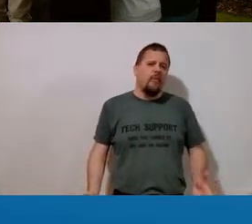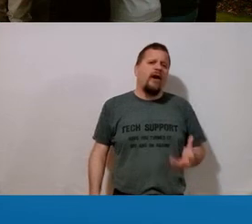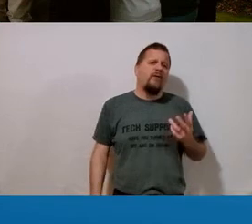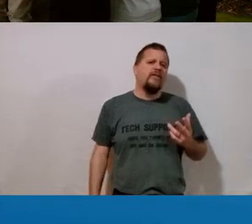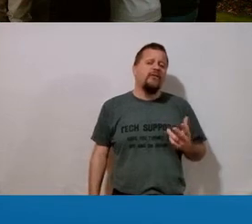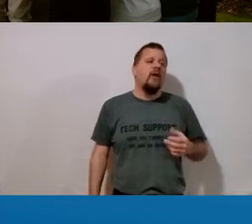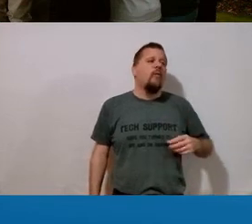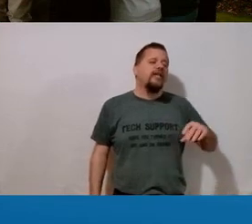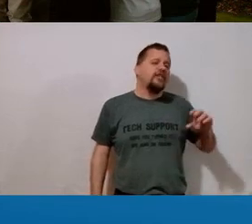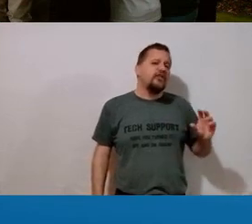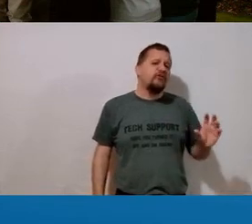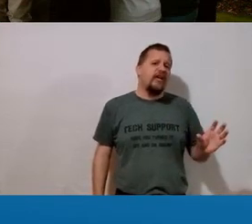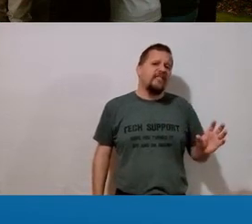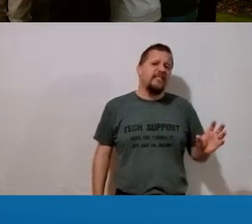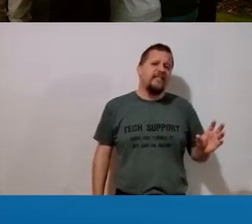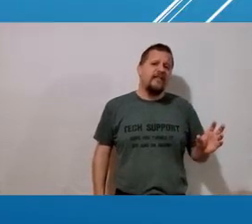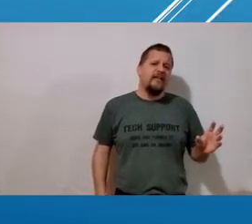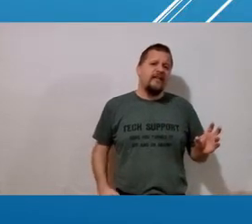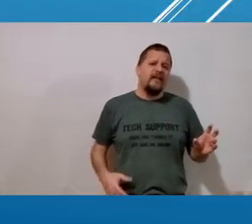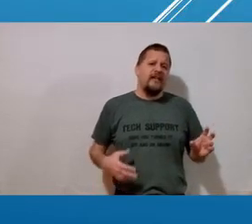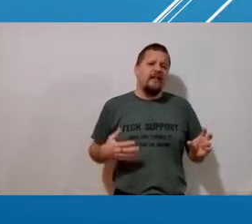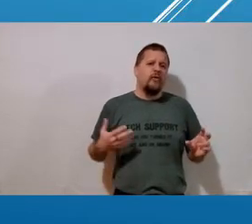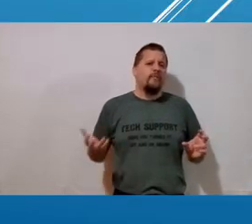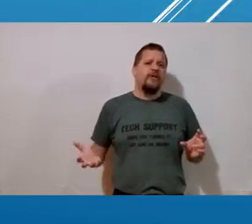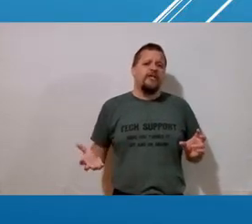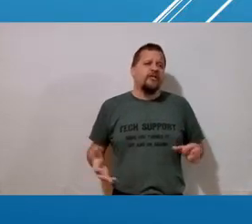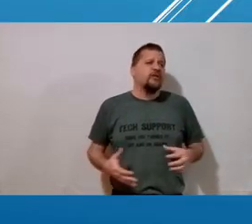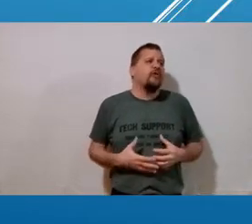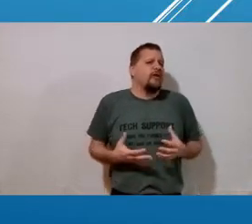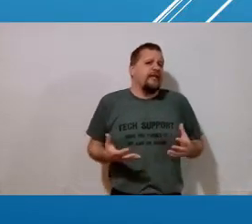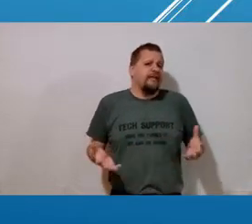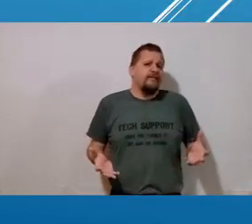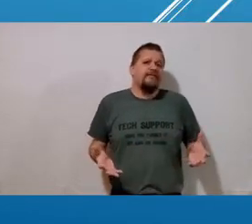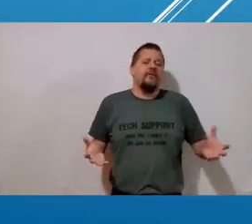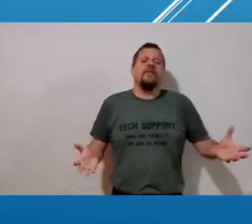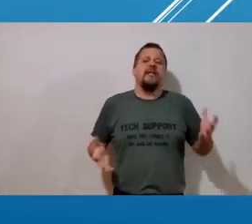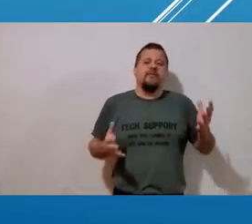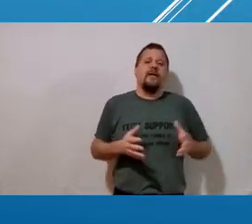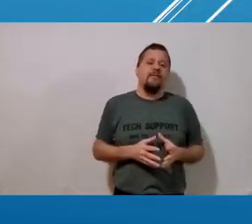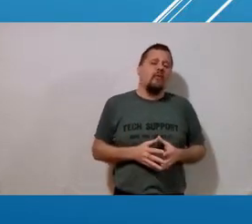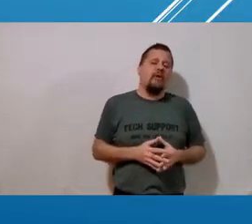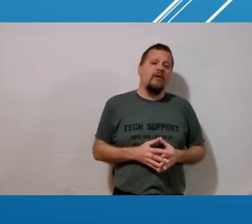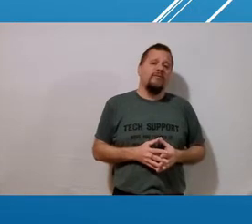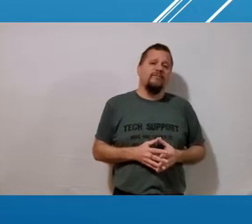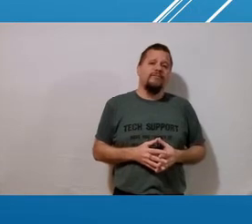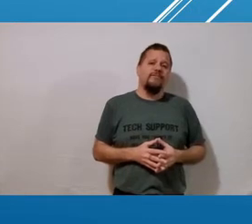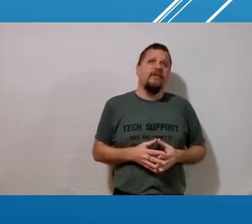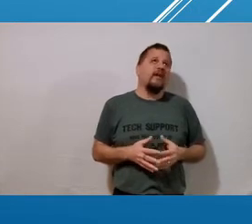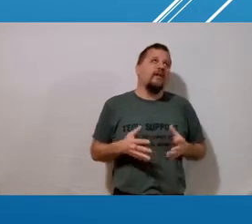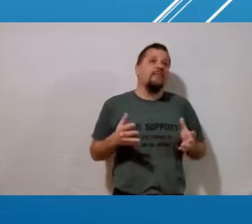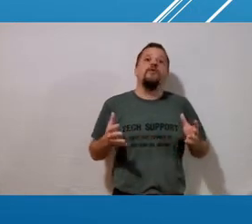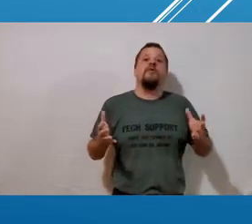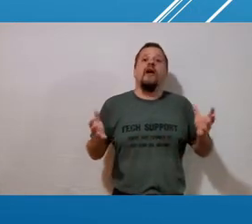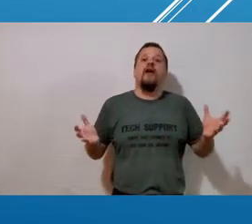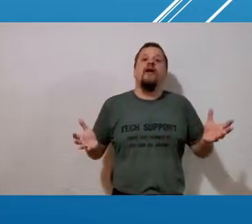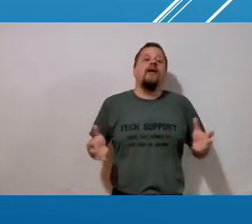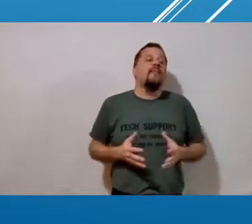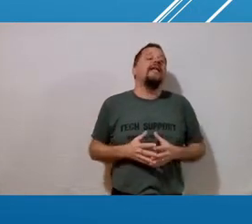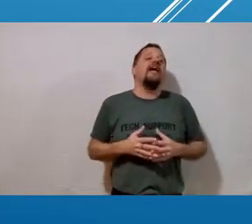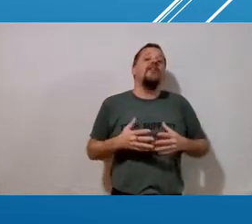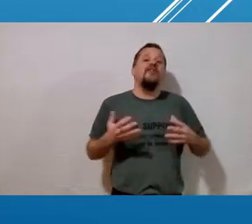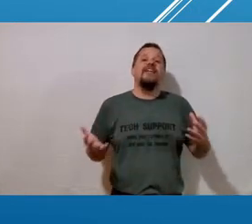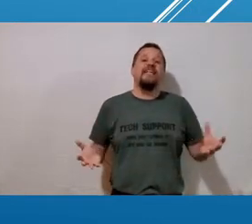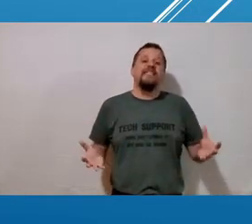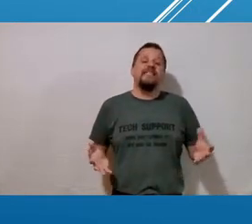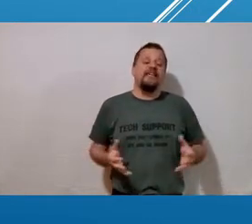why only two why just trust and cooperation surely you can think of many more and i'm sure there